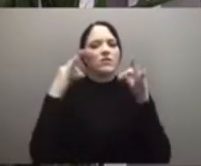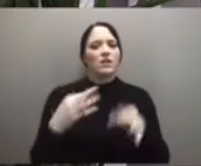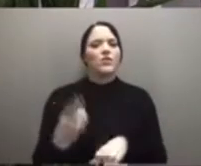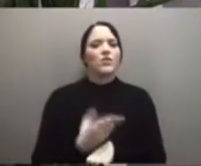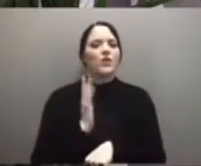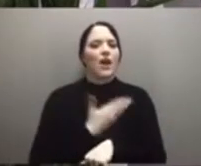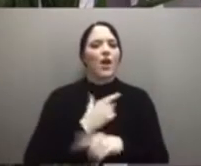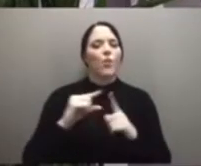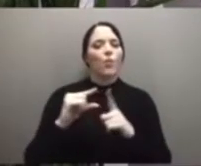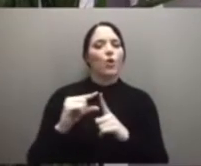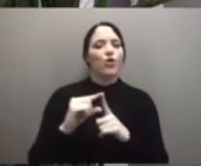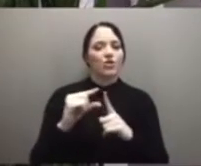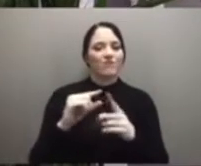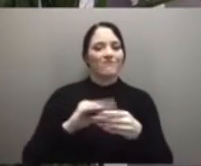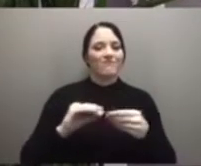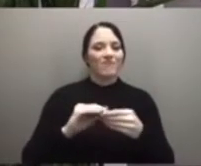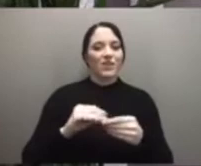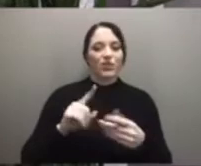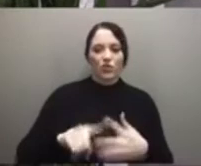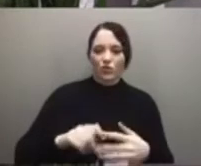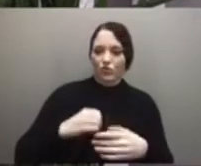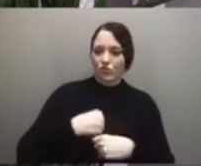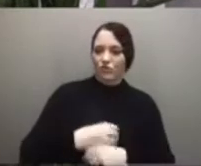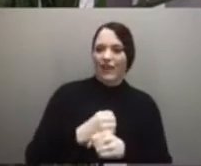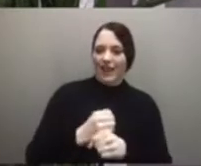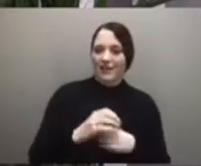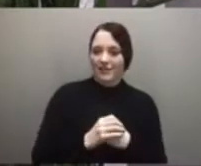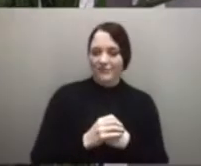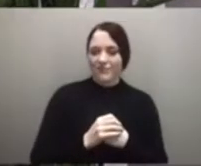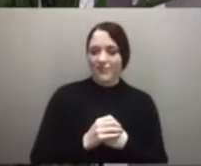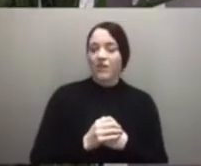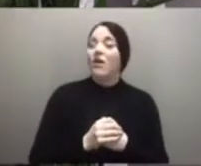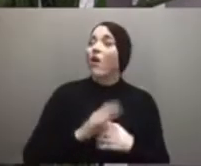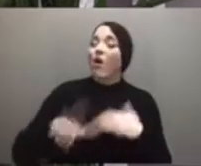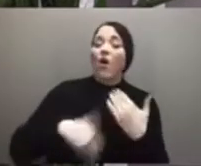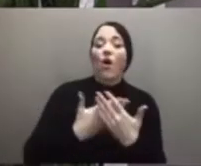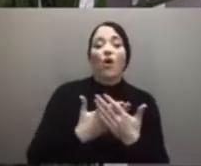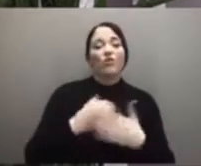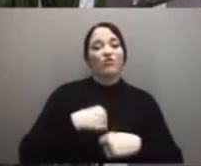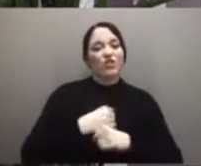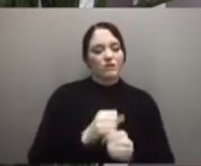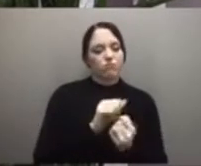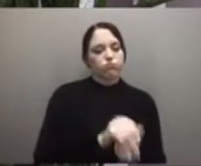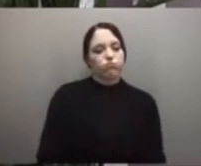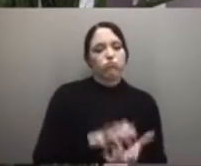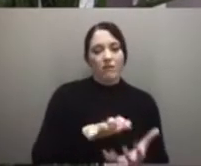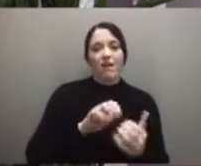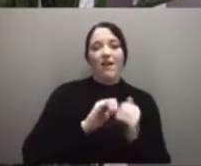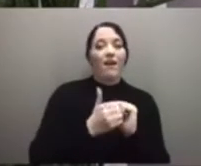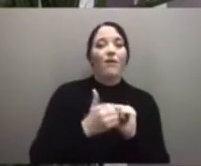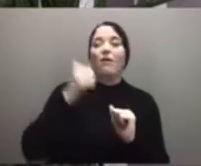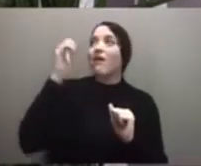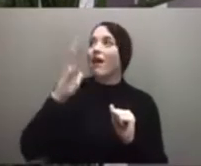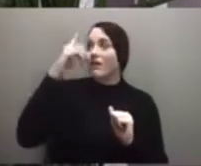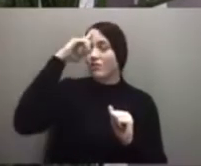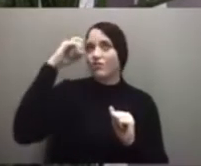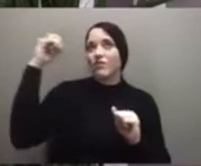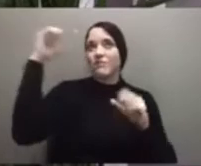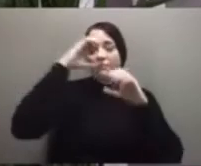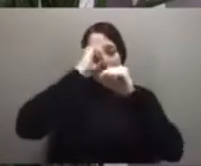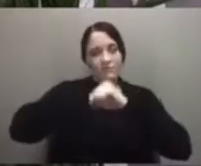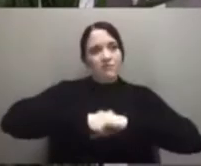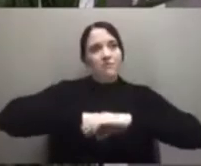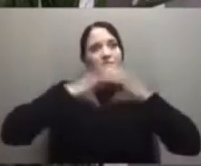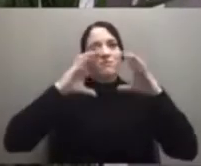creation began with the dream of God. The will and intention for life to exist